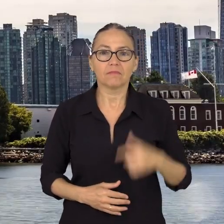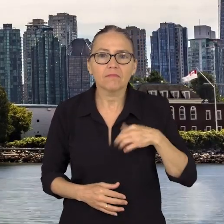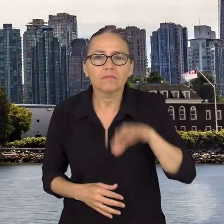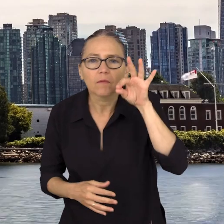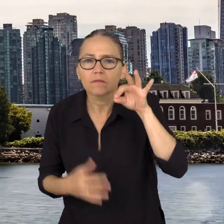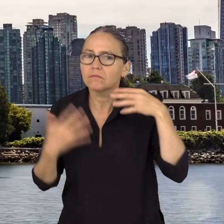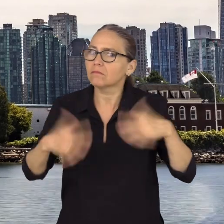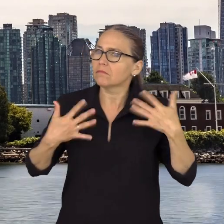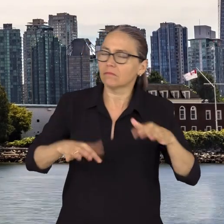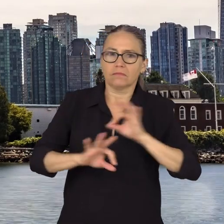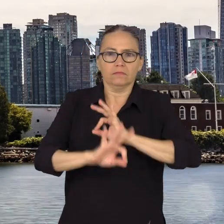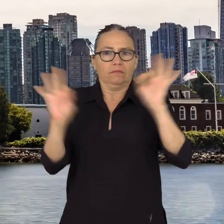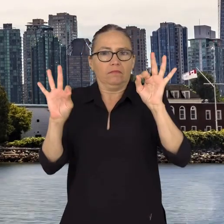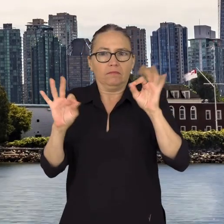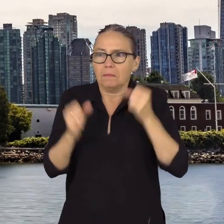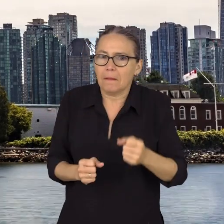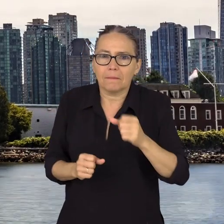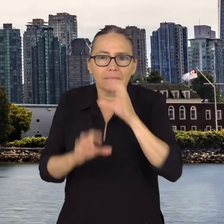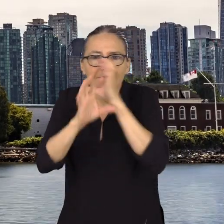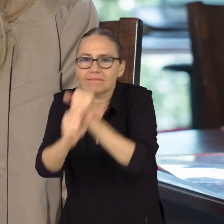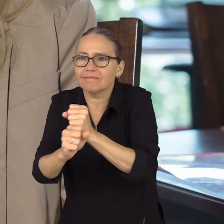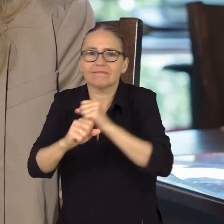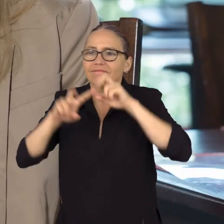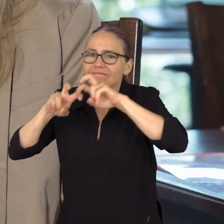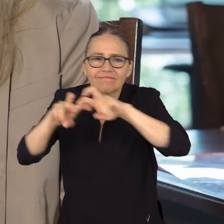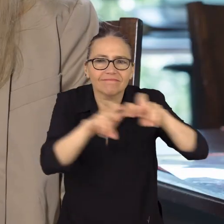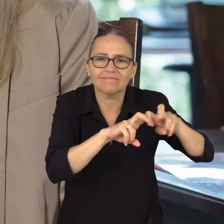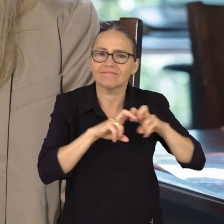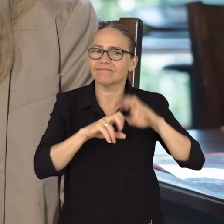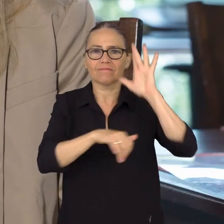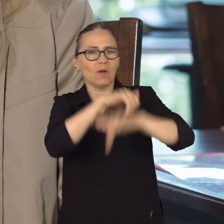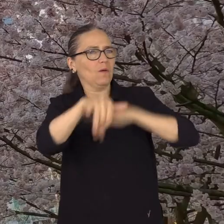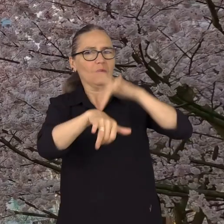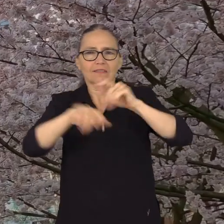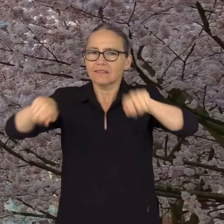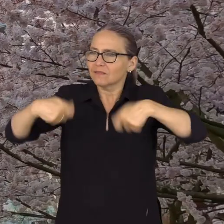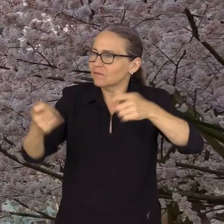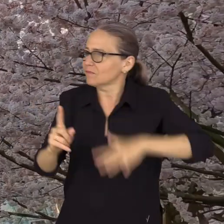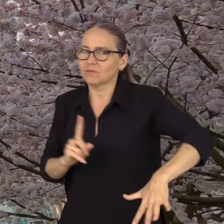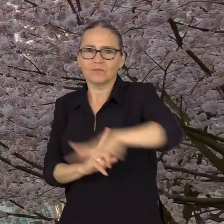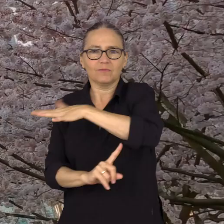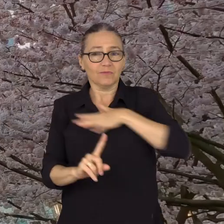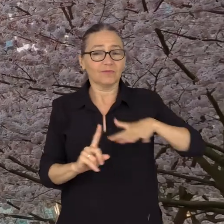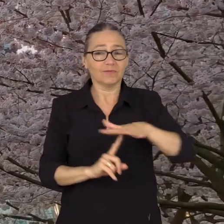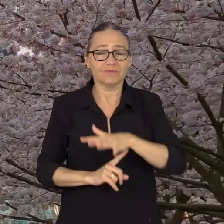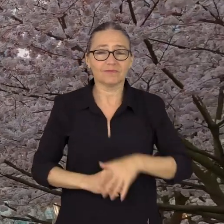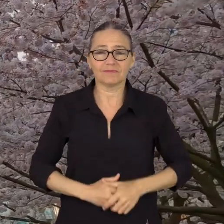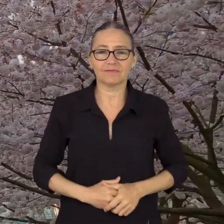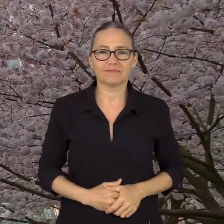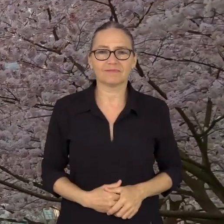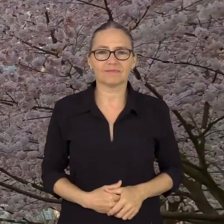able to experience and explore the natural world around me